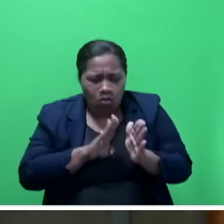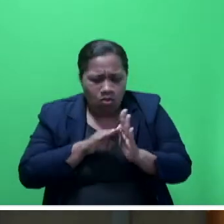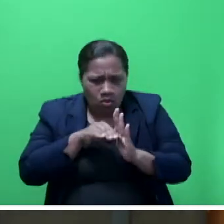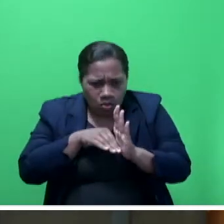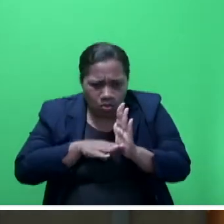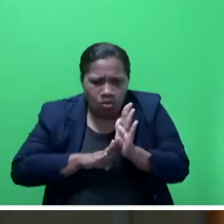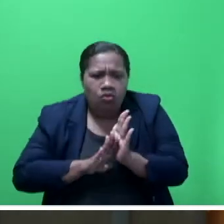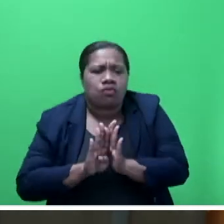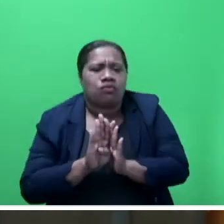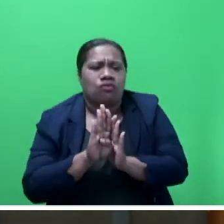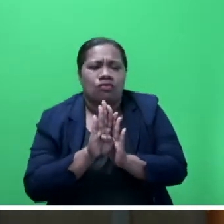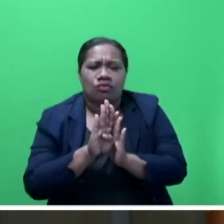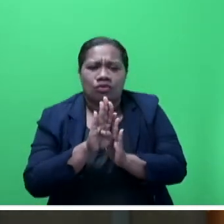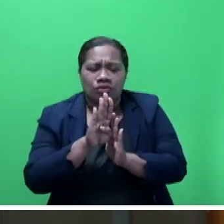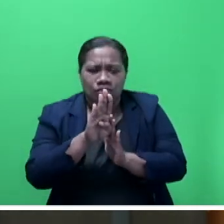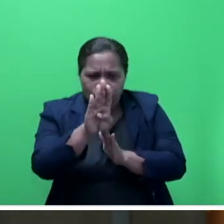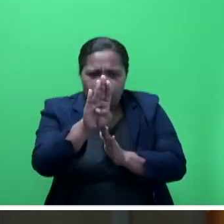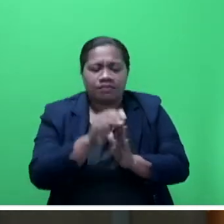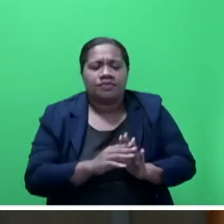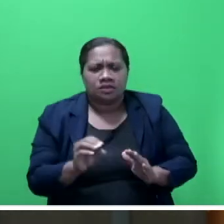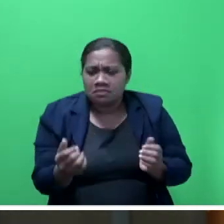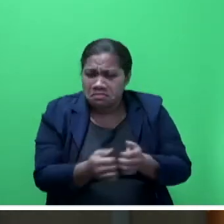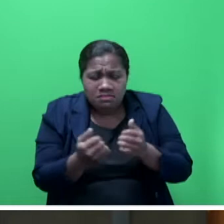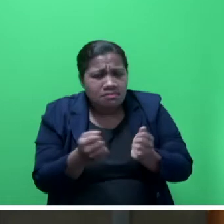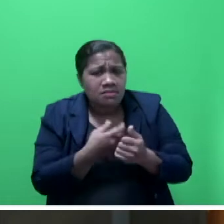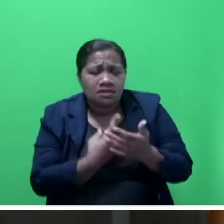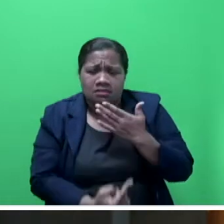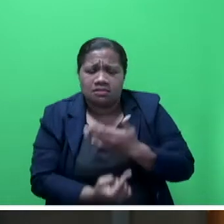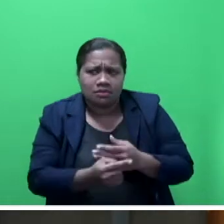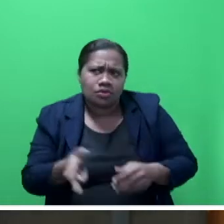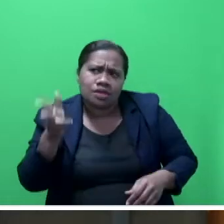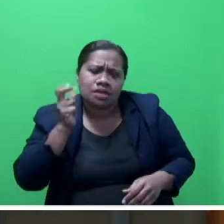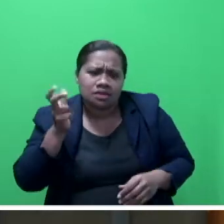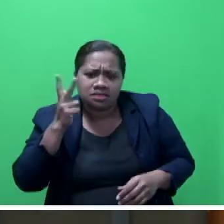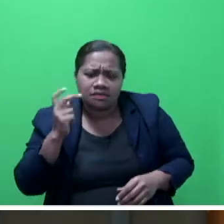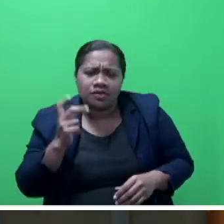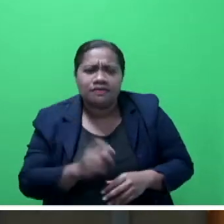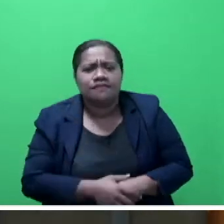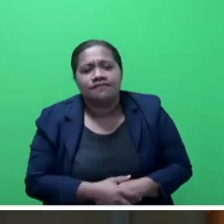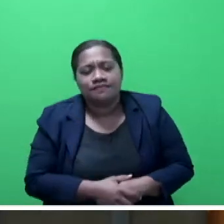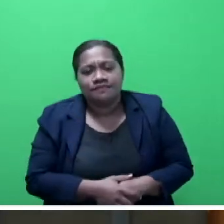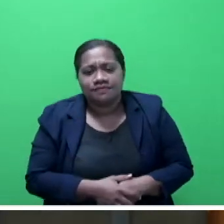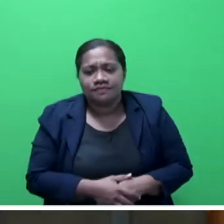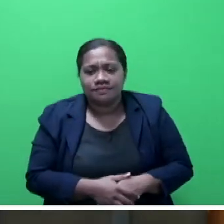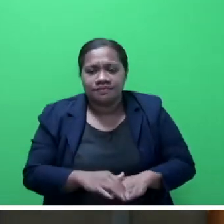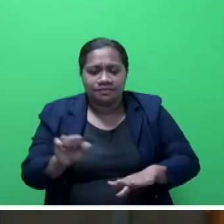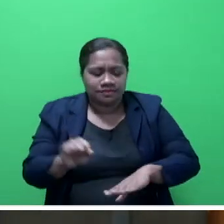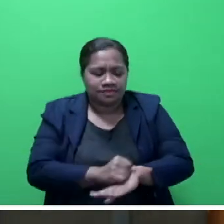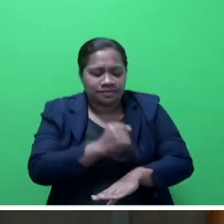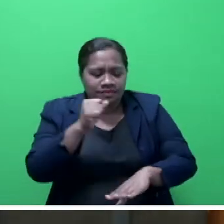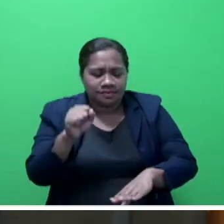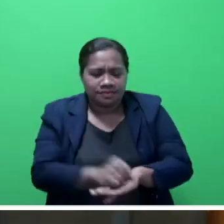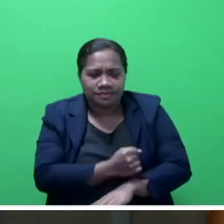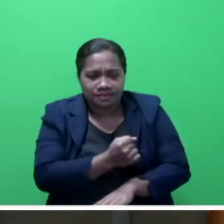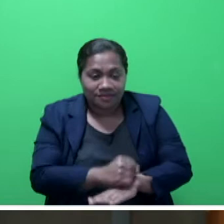Many times, Mr Speaker Say, we hear of Singapore being the gold standard as an example of productivity